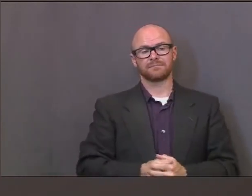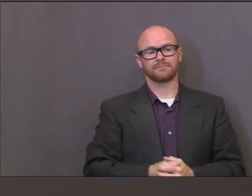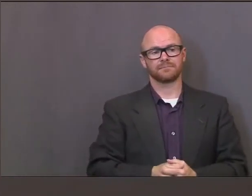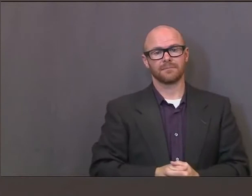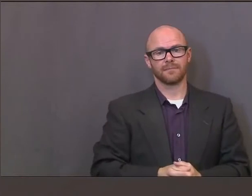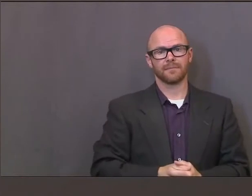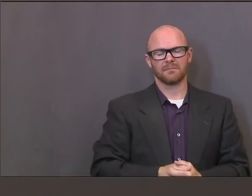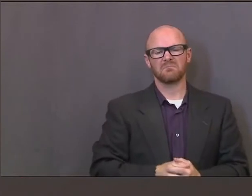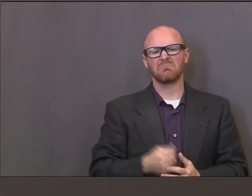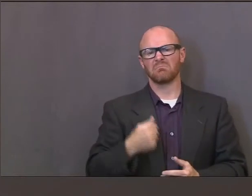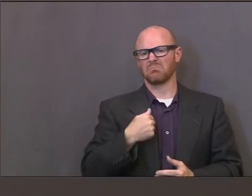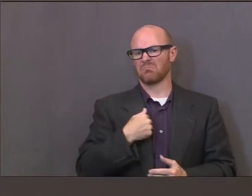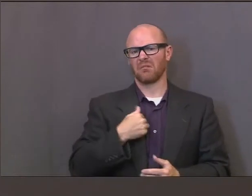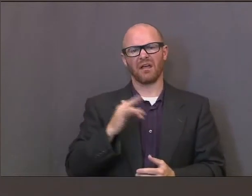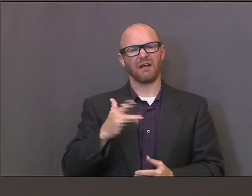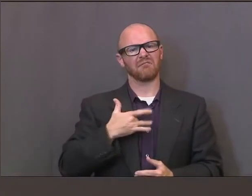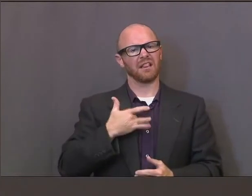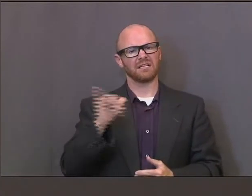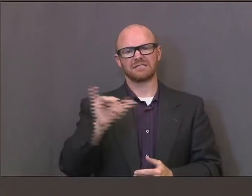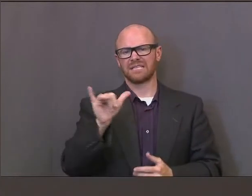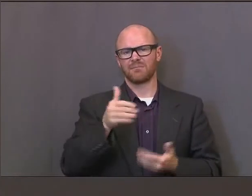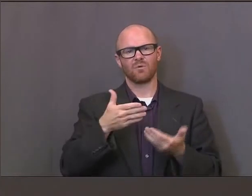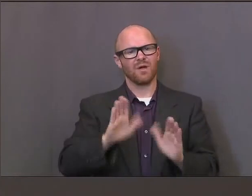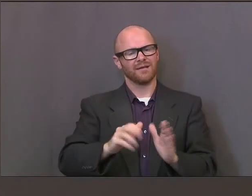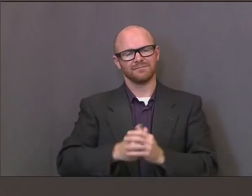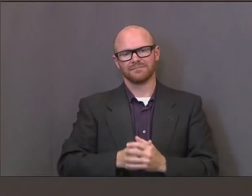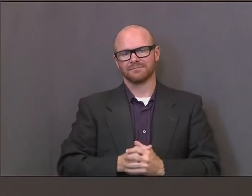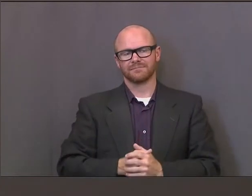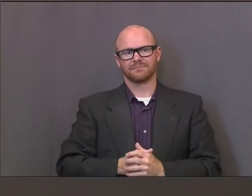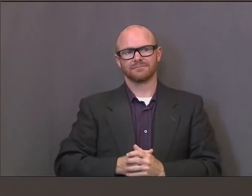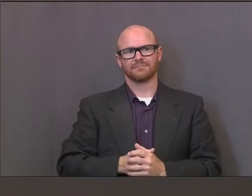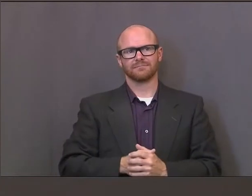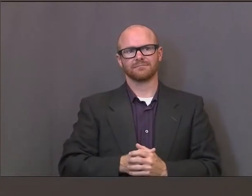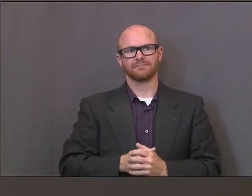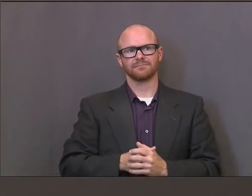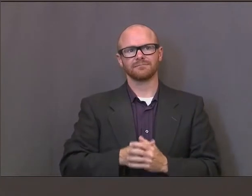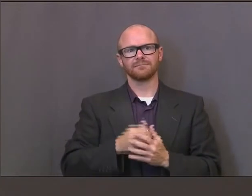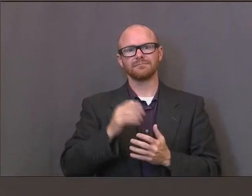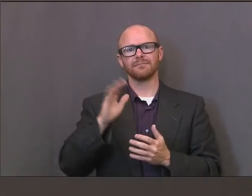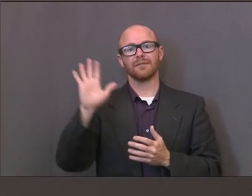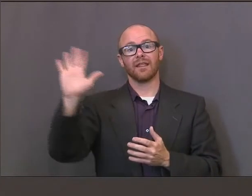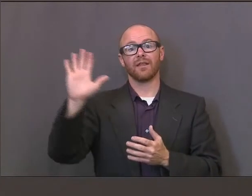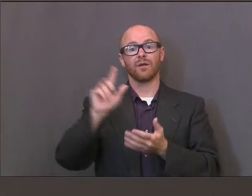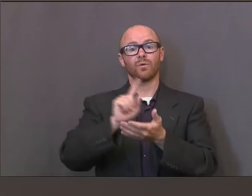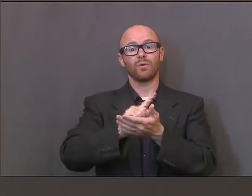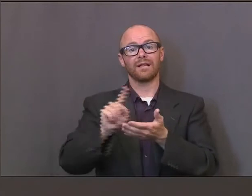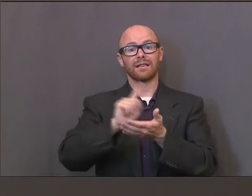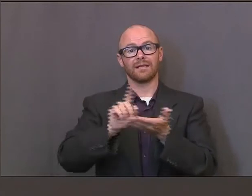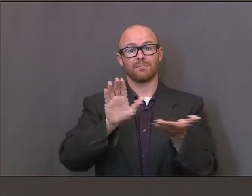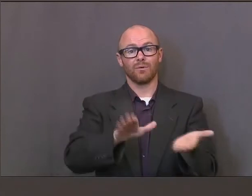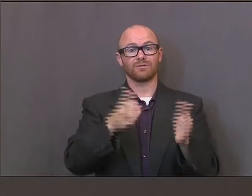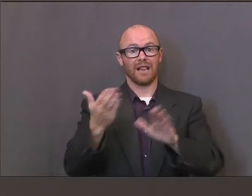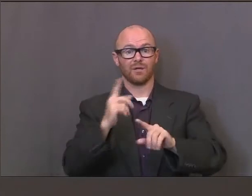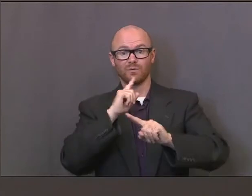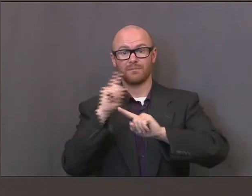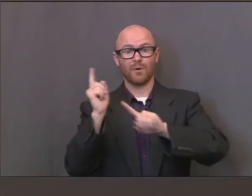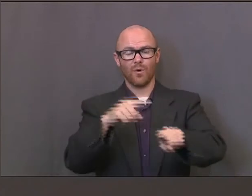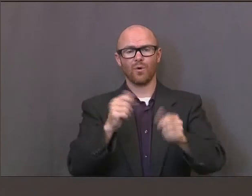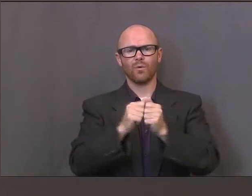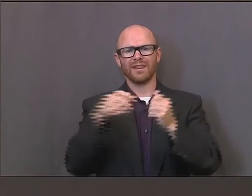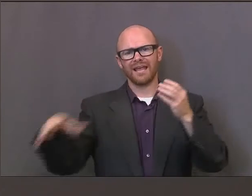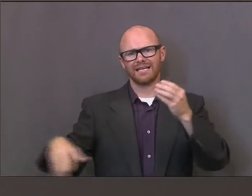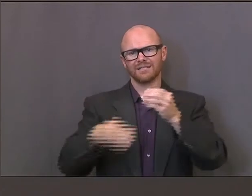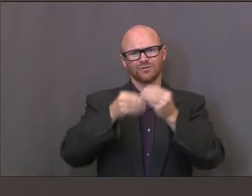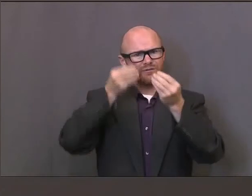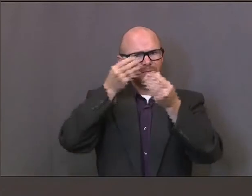I would say the same thing for the death data. mean, their weekly mortality report that was put out last week with the additional information